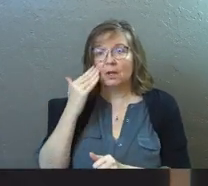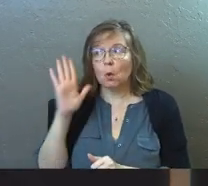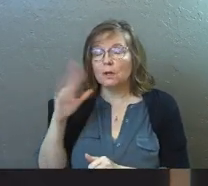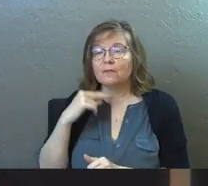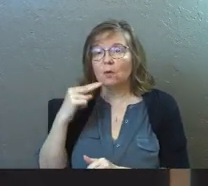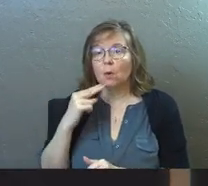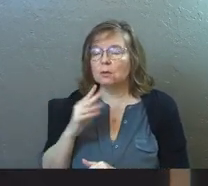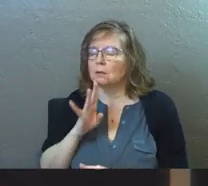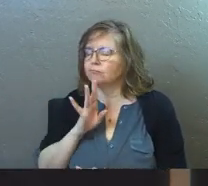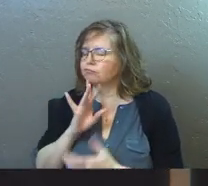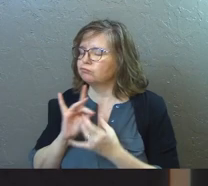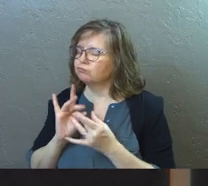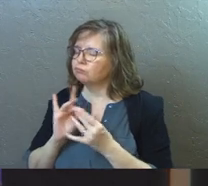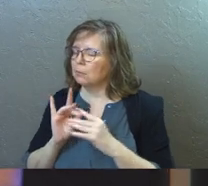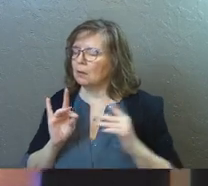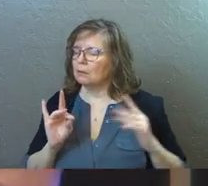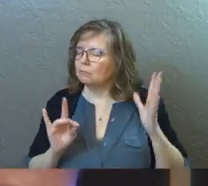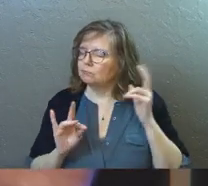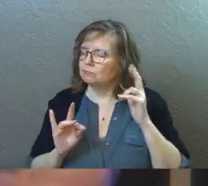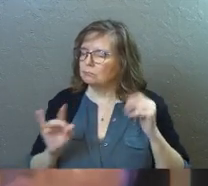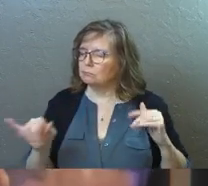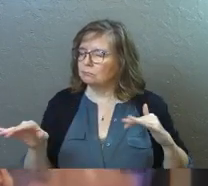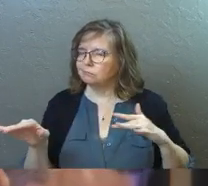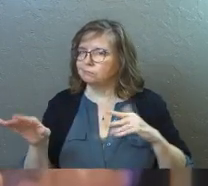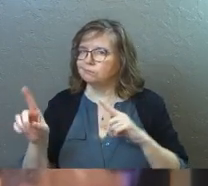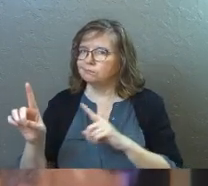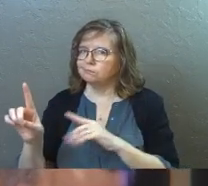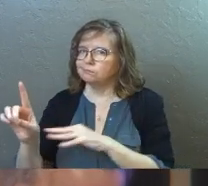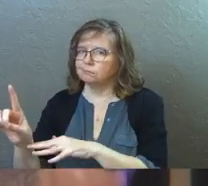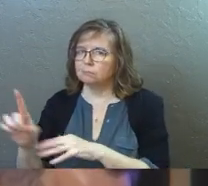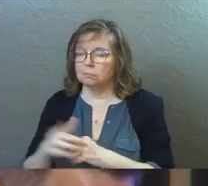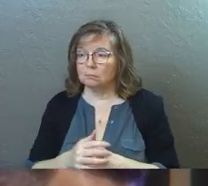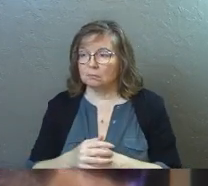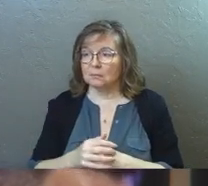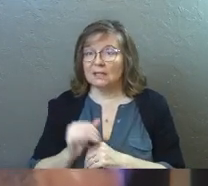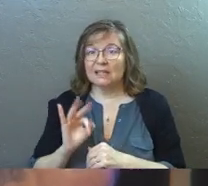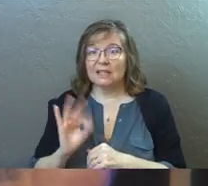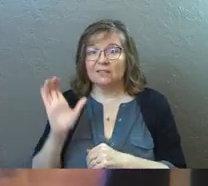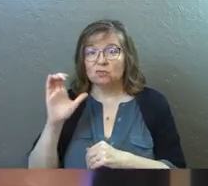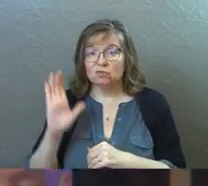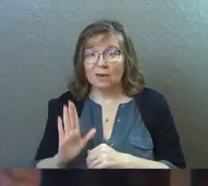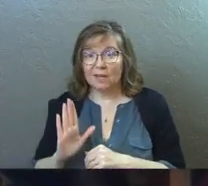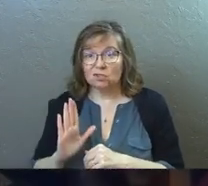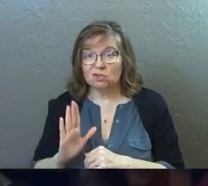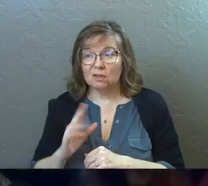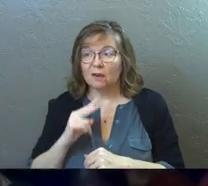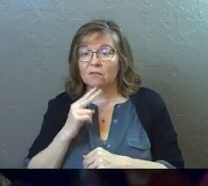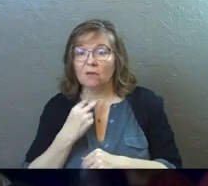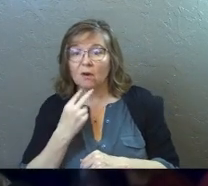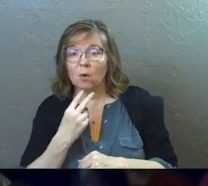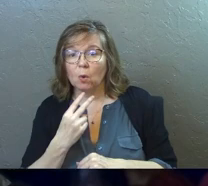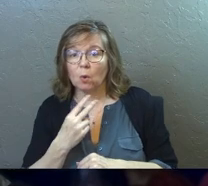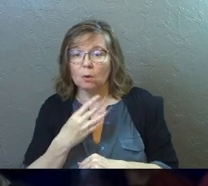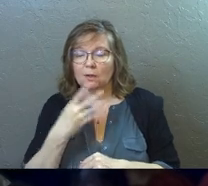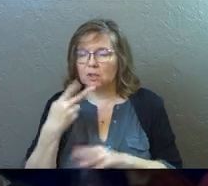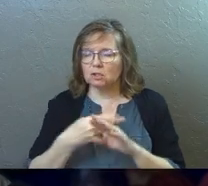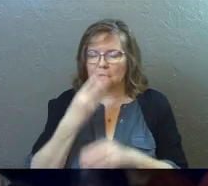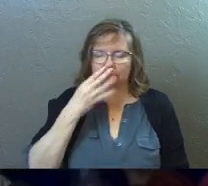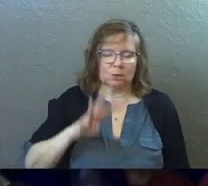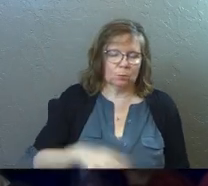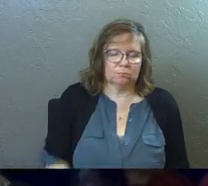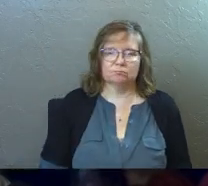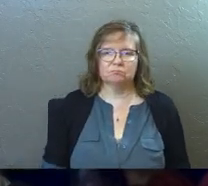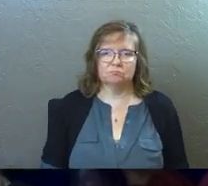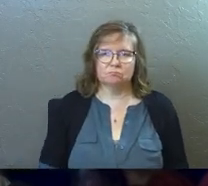his voice. They won't follow a stranger. They will run from him because they don't know his voice. Now, the word